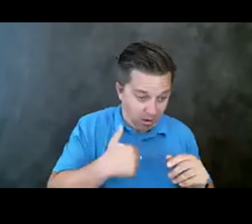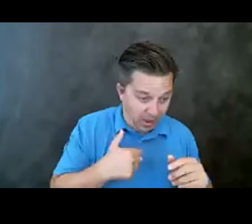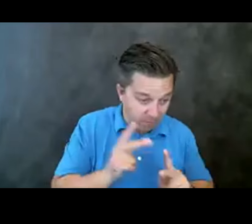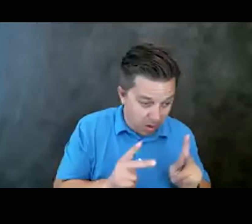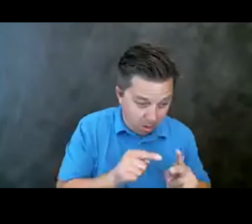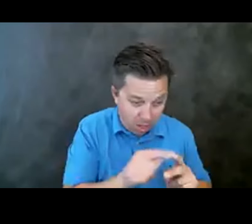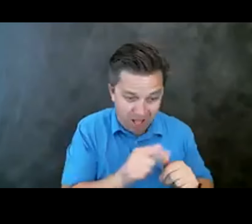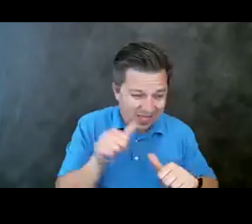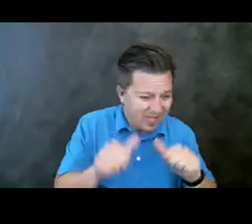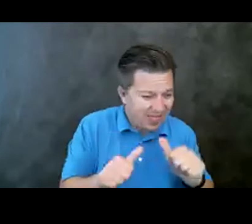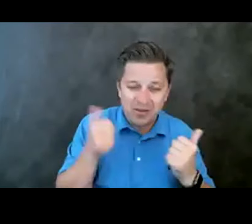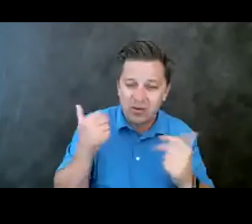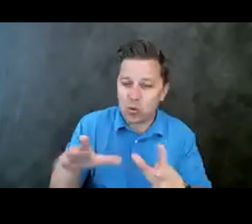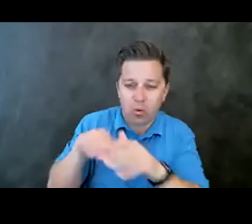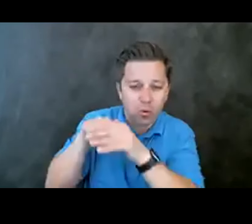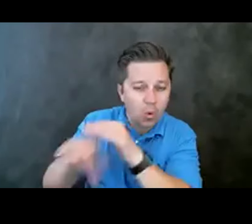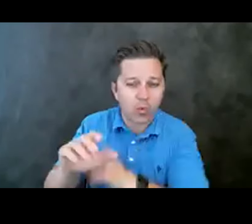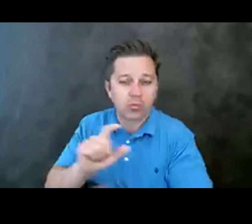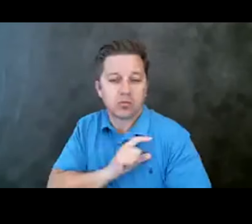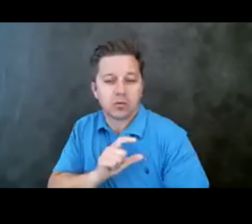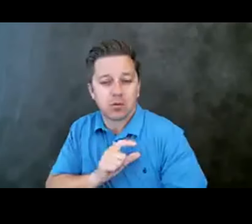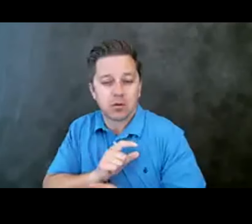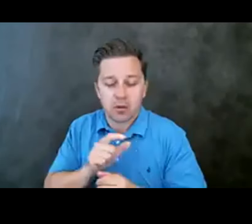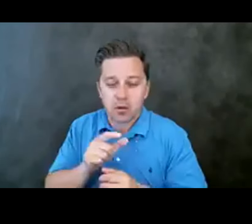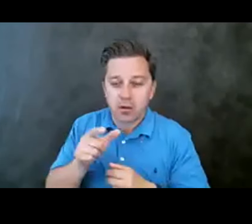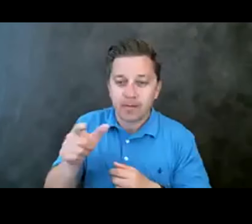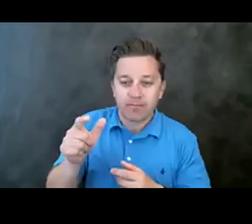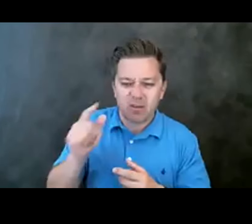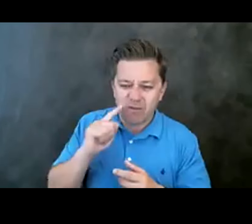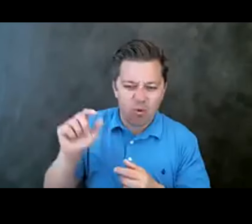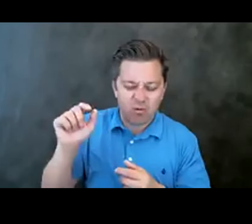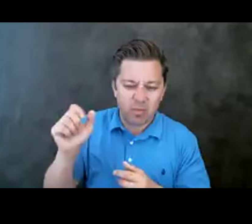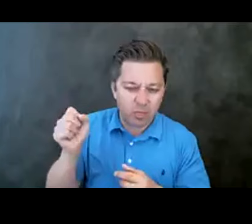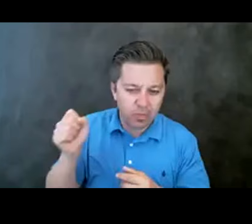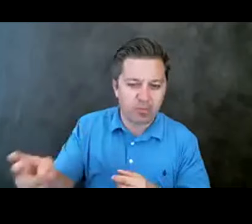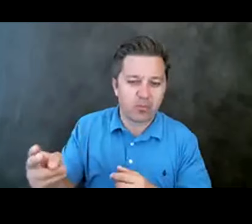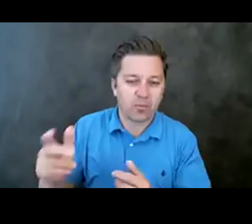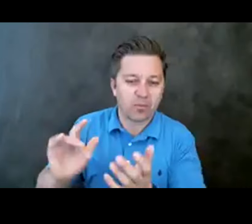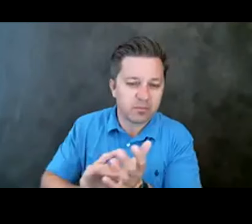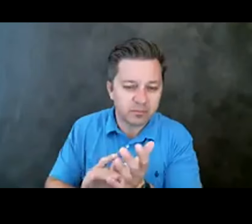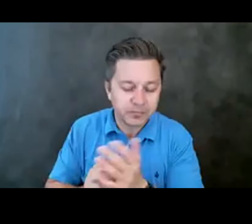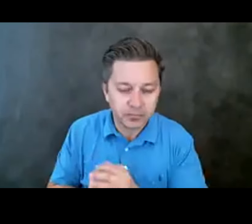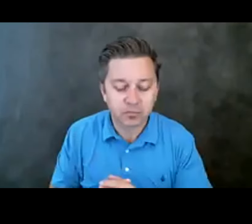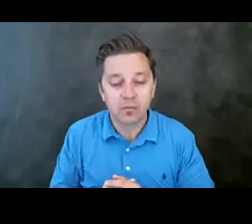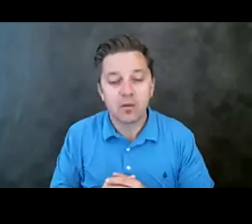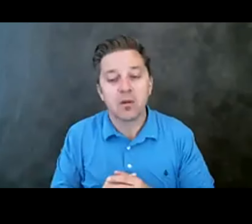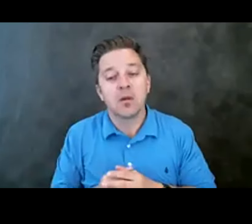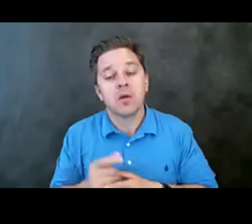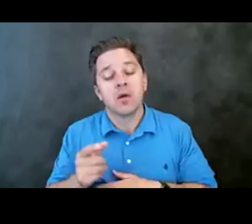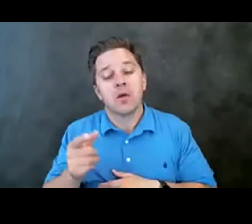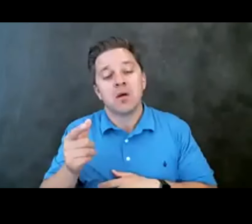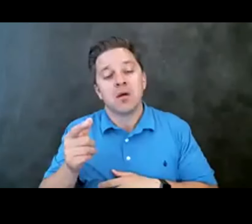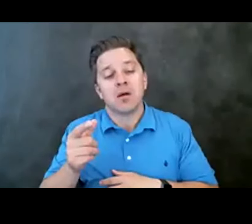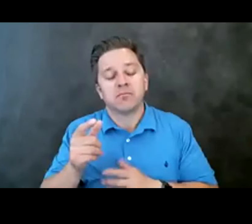fearful to go into a law enforcement department to drop that medication off. I was just noting that as one of the